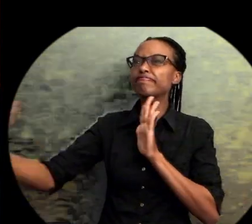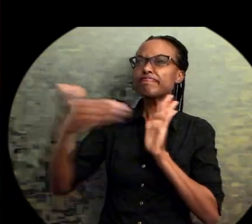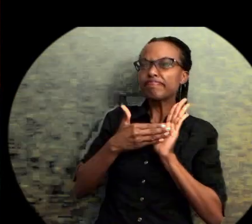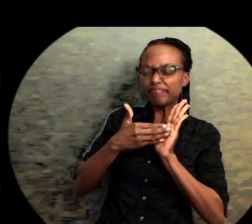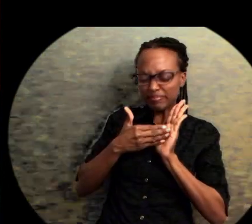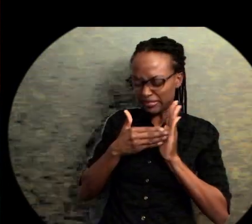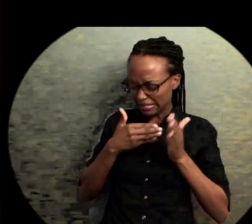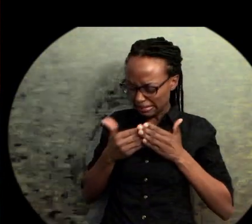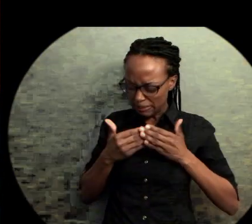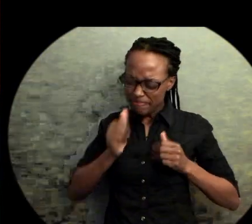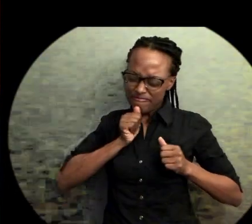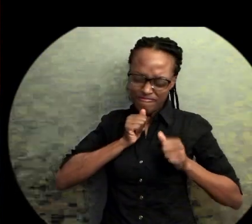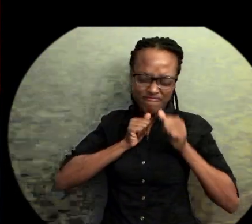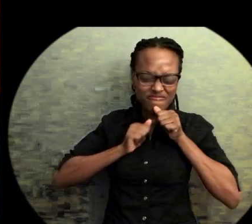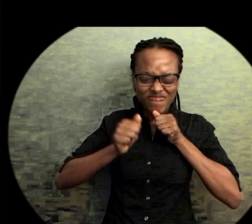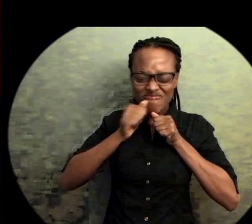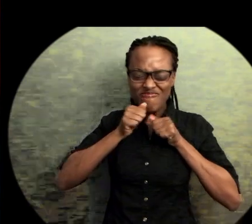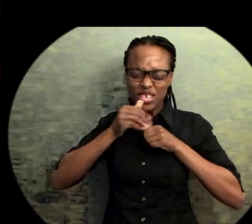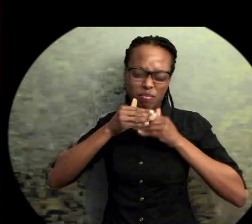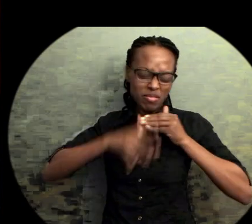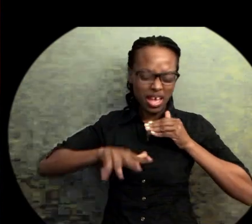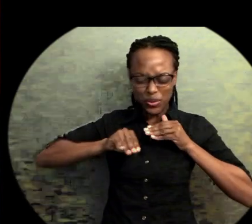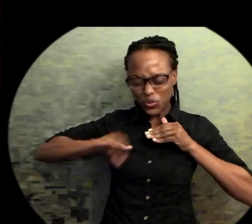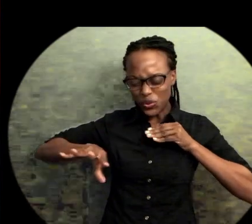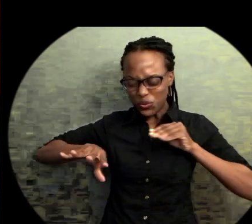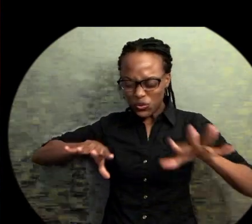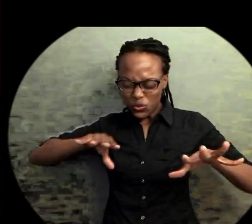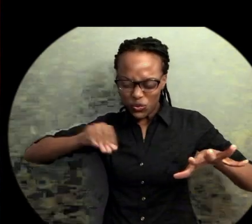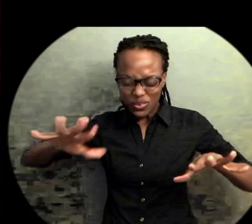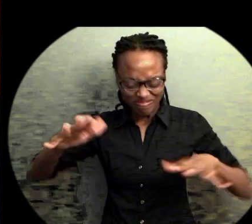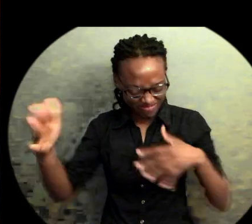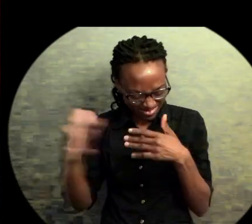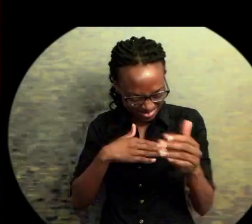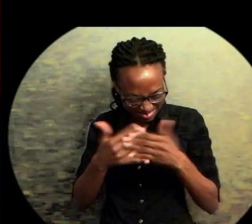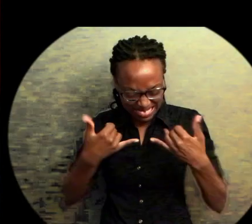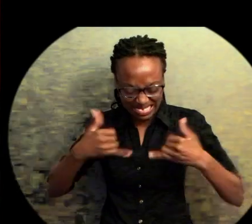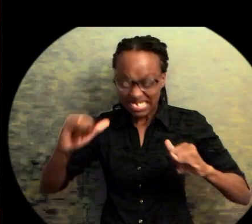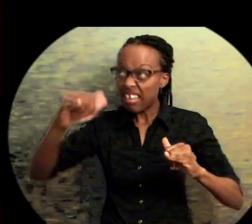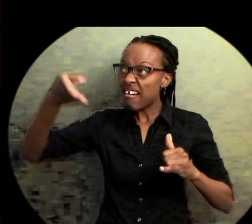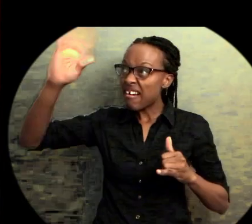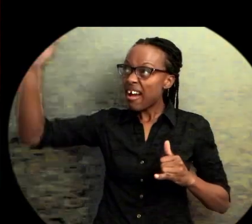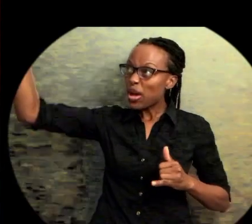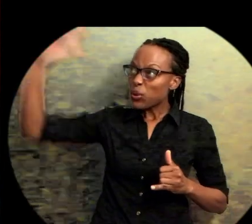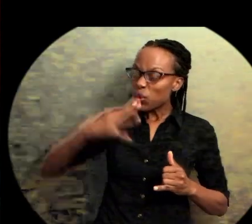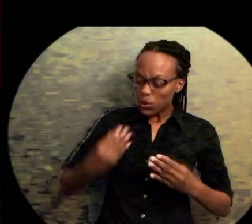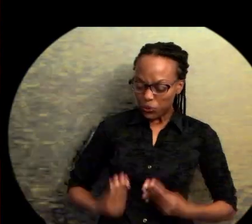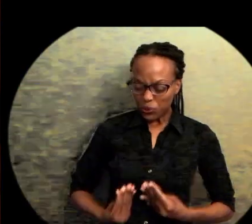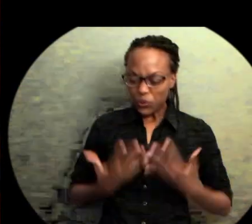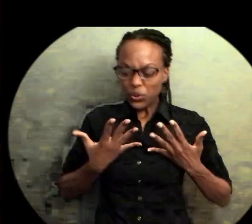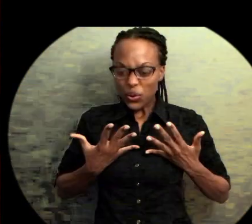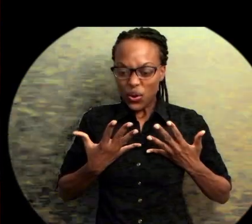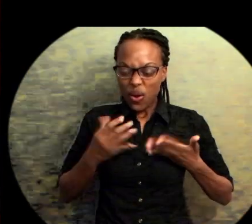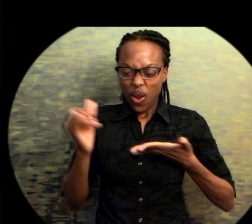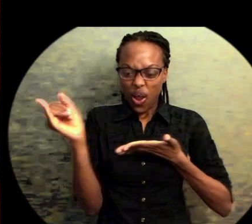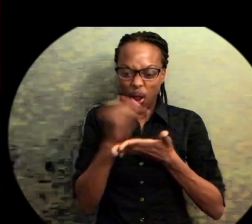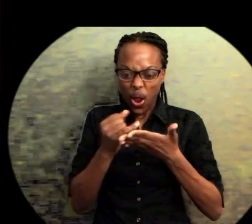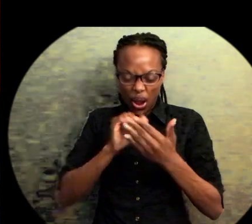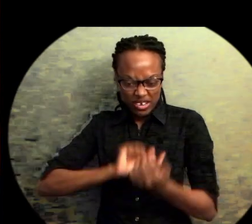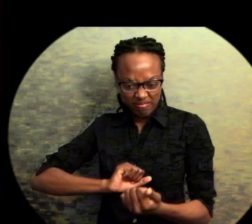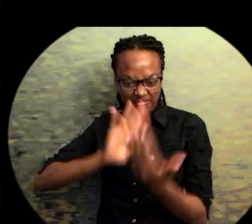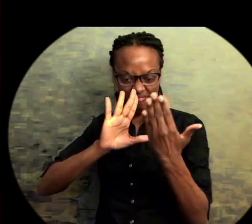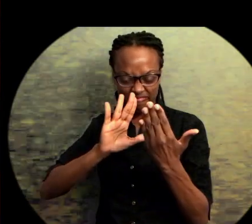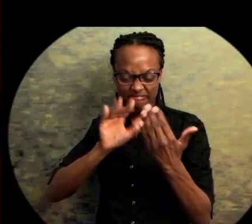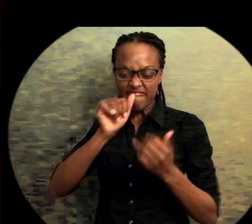boulevard, no man can stop the spark of God. Art against the odds. At the bottom of the barrel, after falling to your